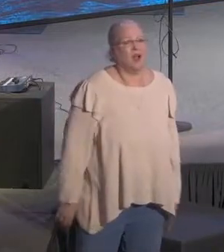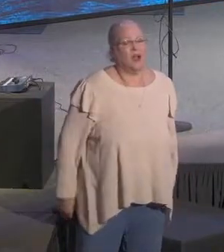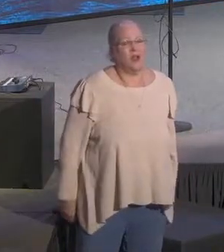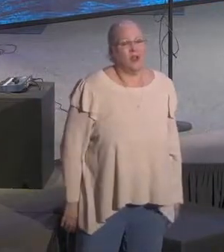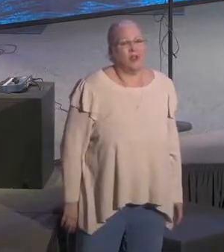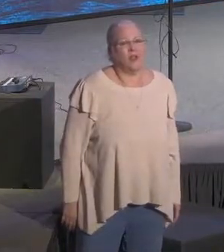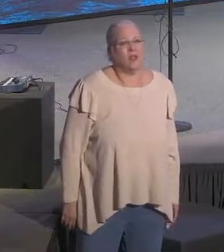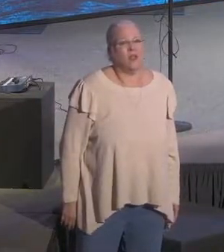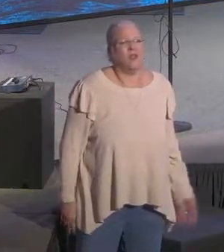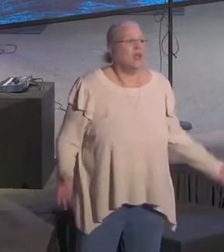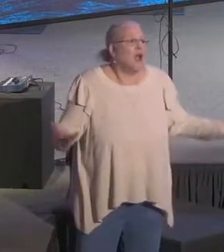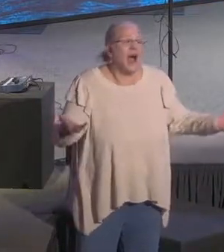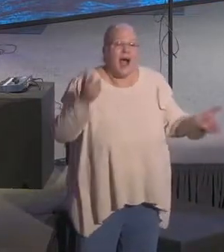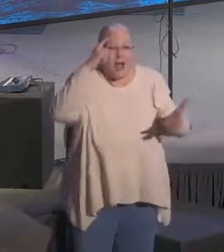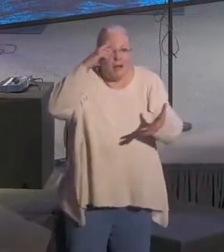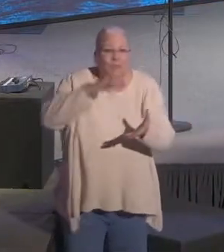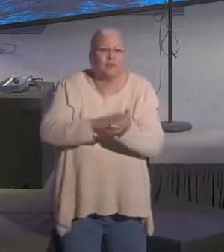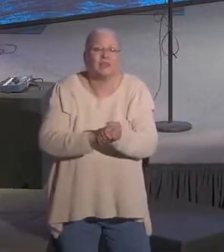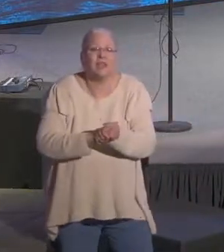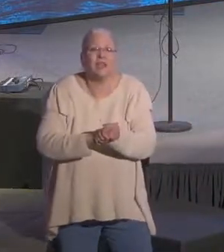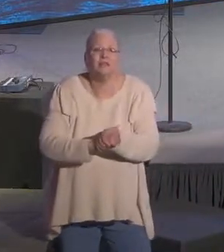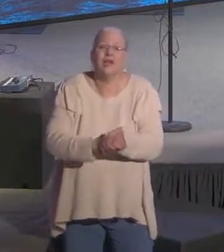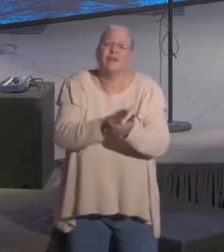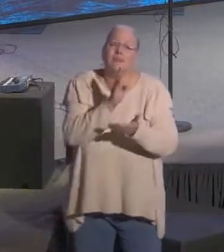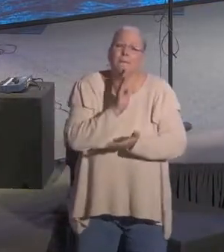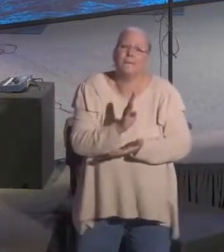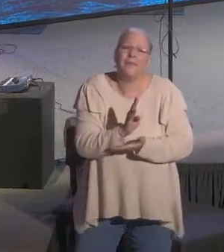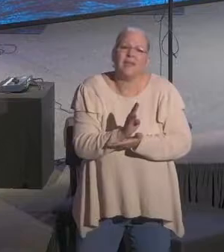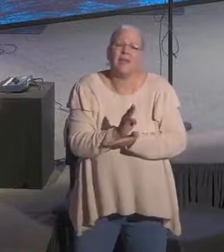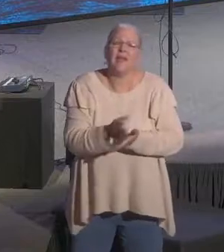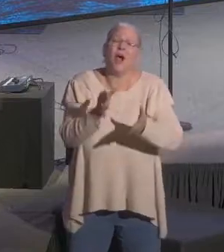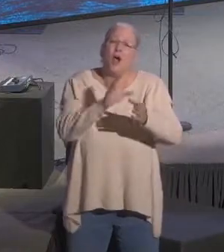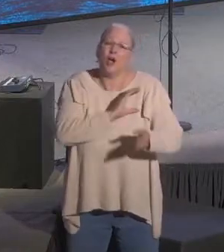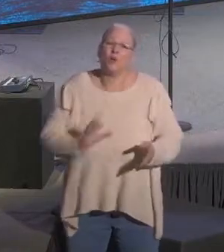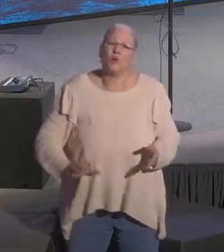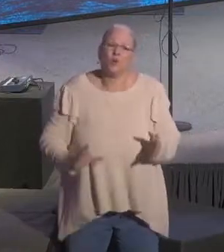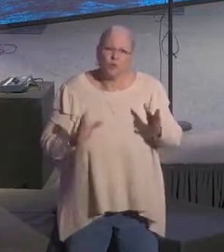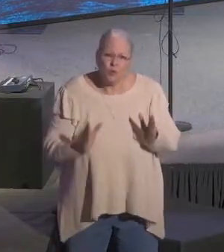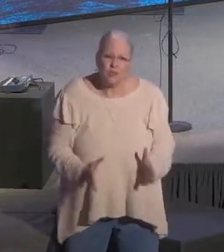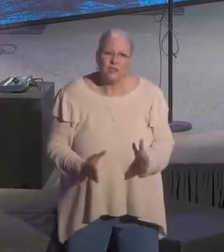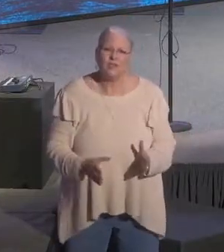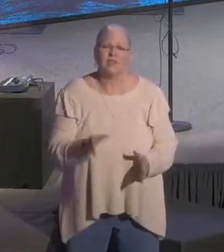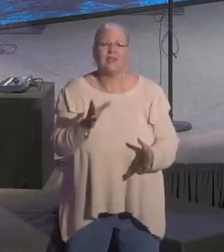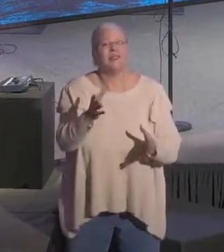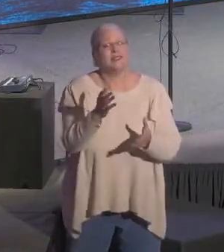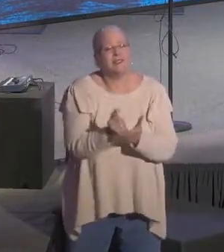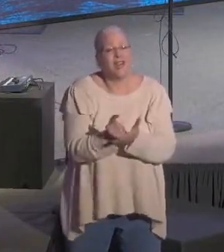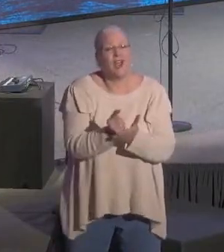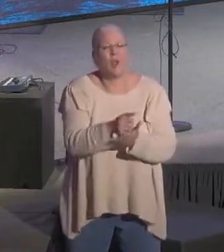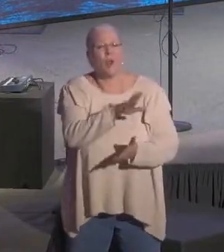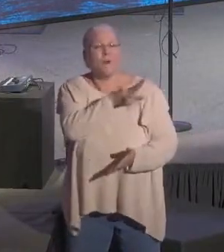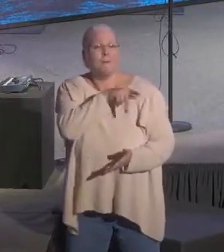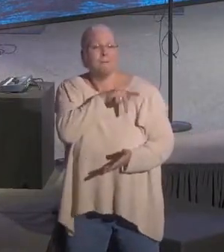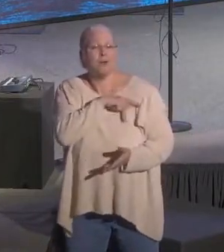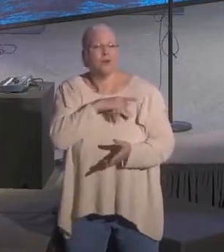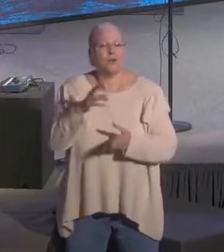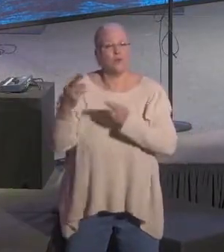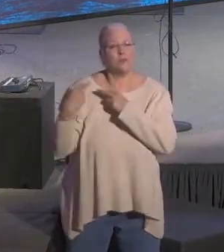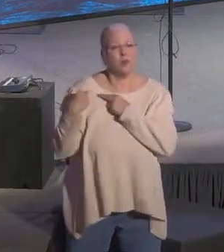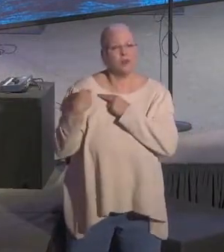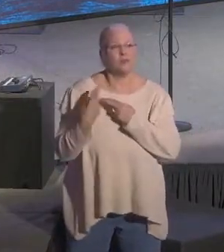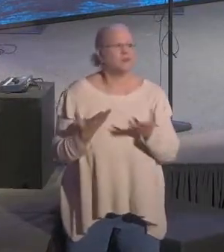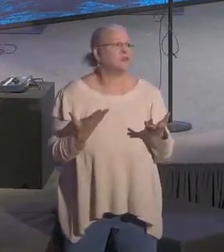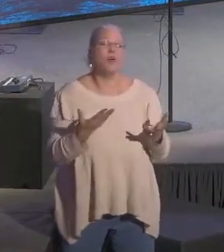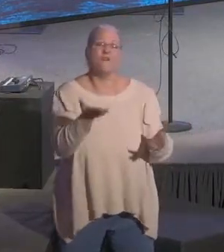I believe that to be a Christian is to take personal responsibility. It's what it's all about. I take personal responsibility from my